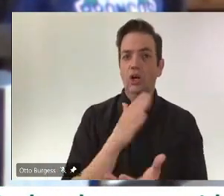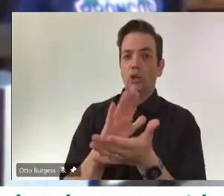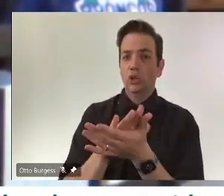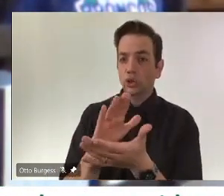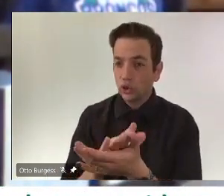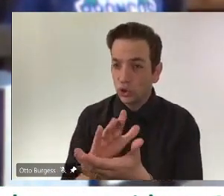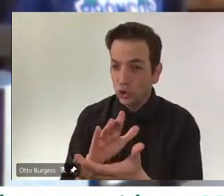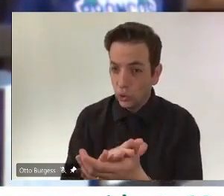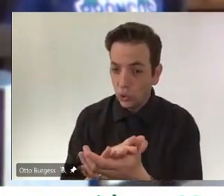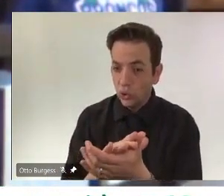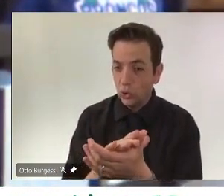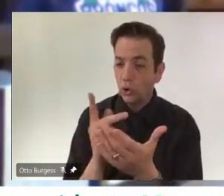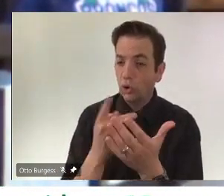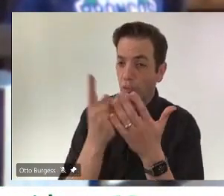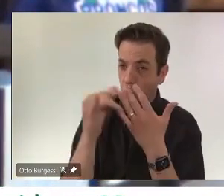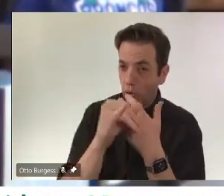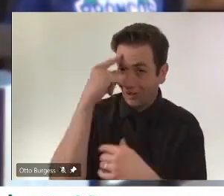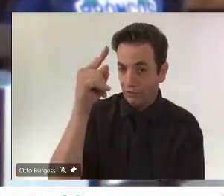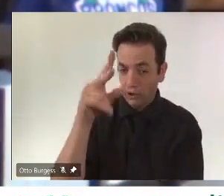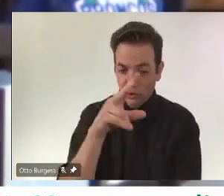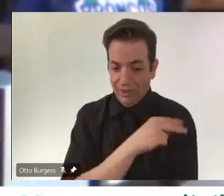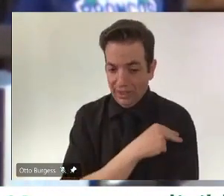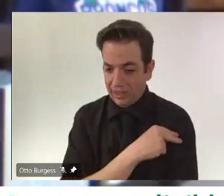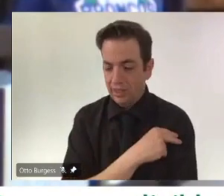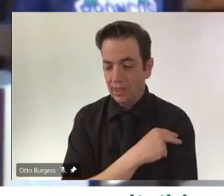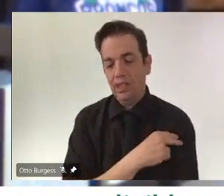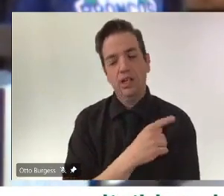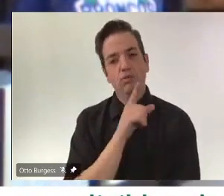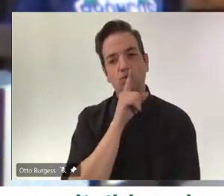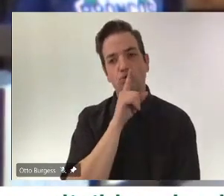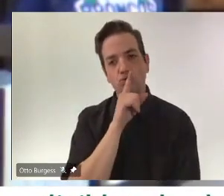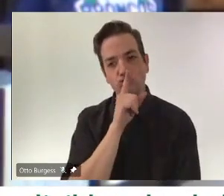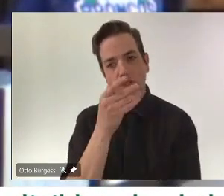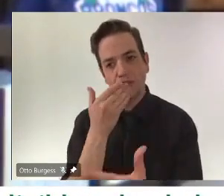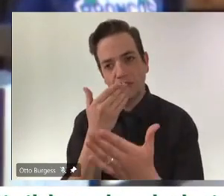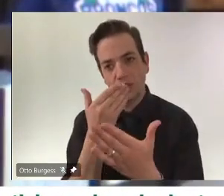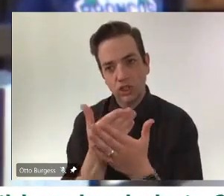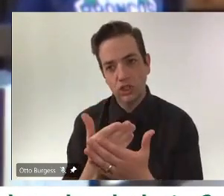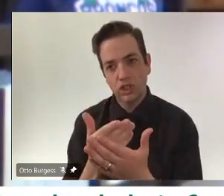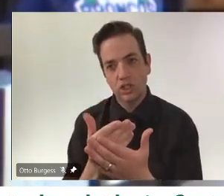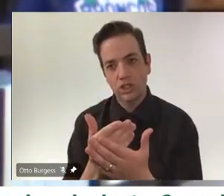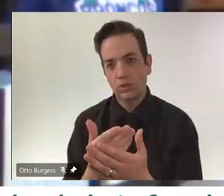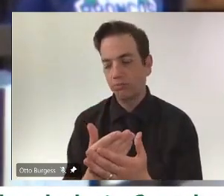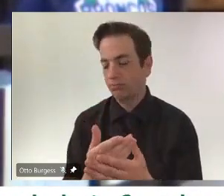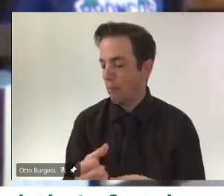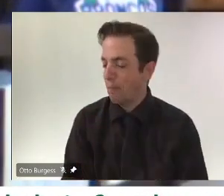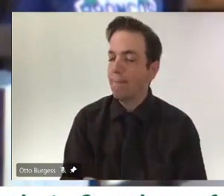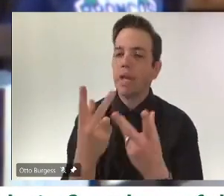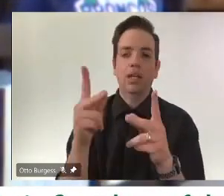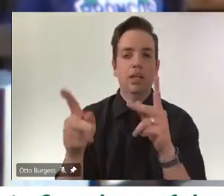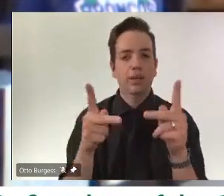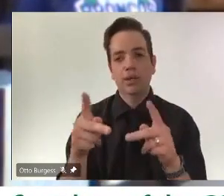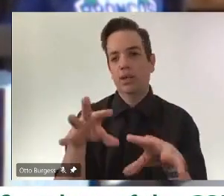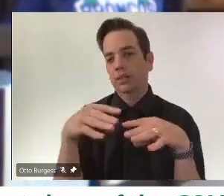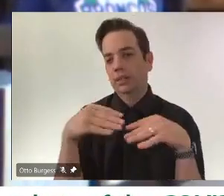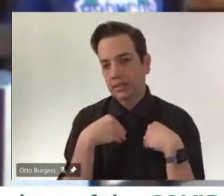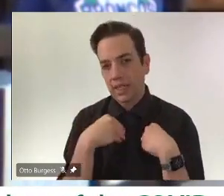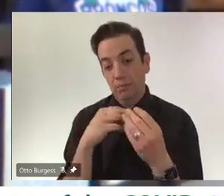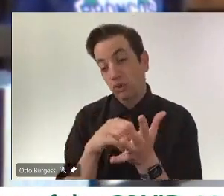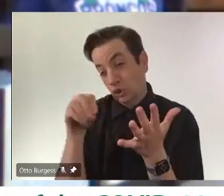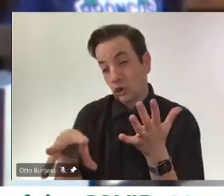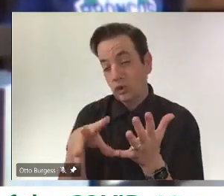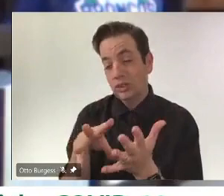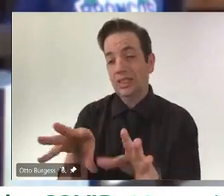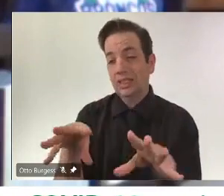school age children. And even though we're getting into that older group of high school kids, these are kids that we've vaccinated at a younger age and have up to 90